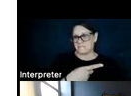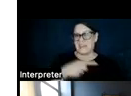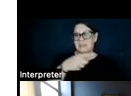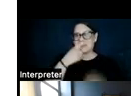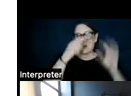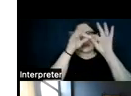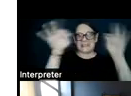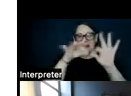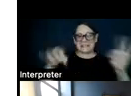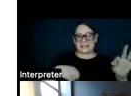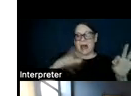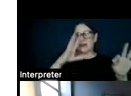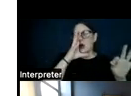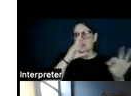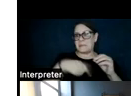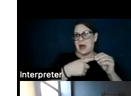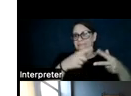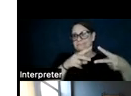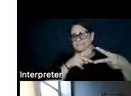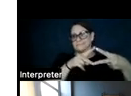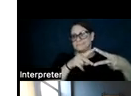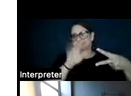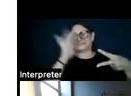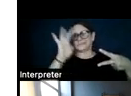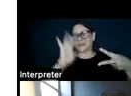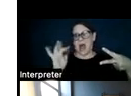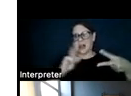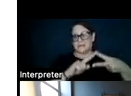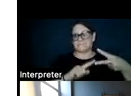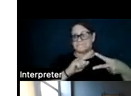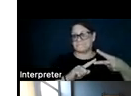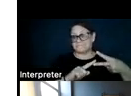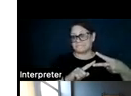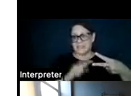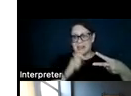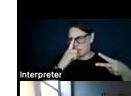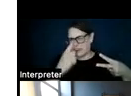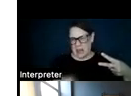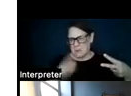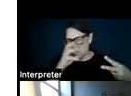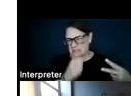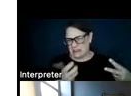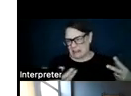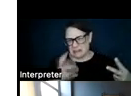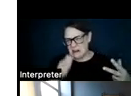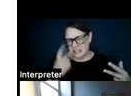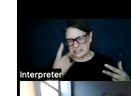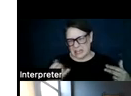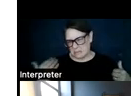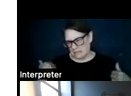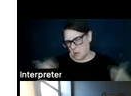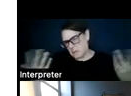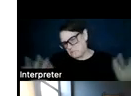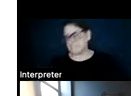sentences that I had written verbally read out loud. So I don't think anyone missed anything by not seeing the slide itself.